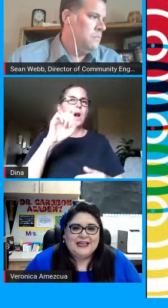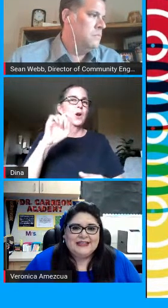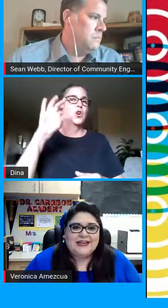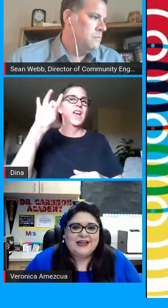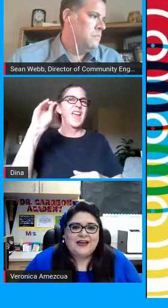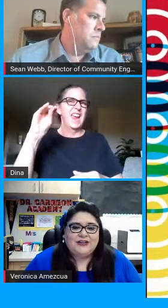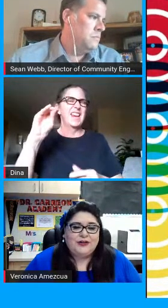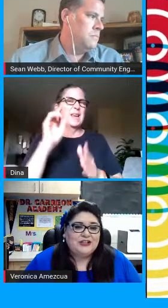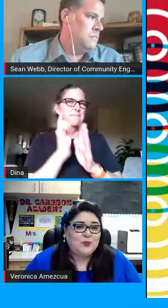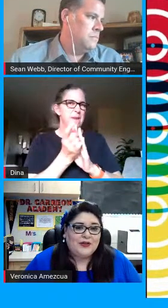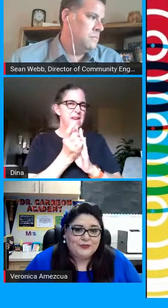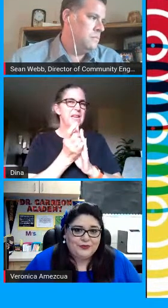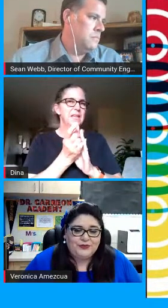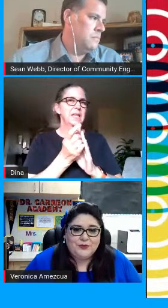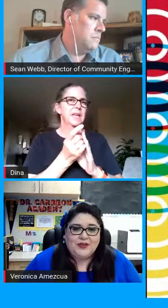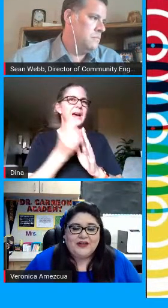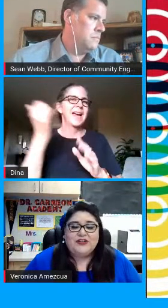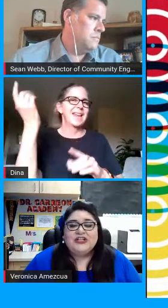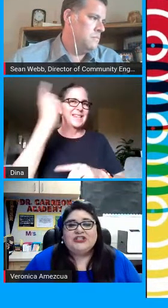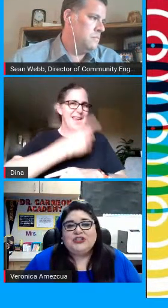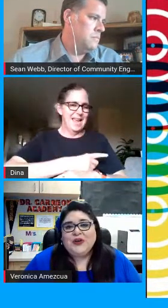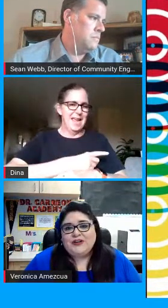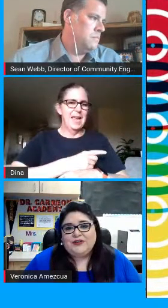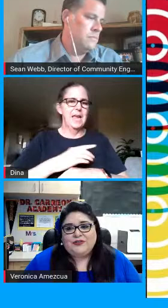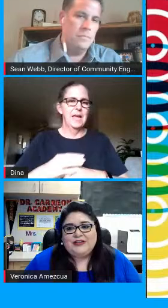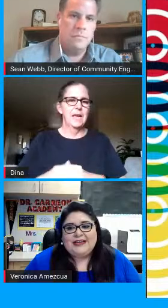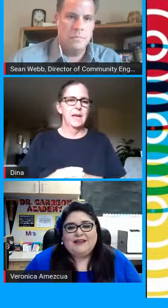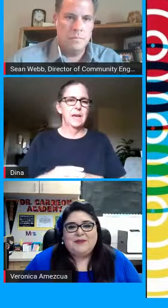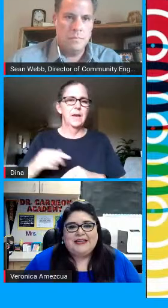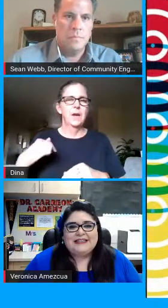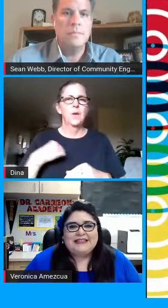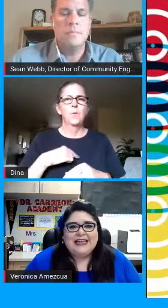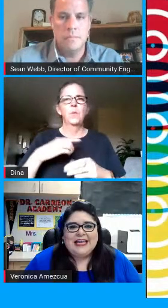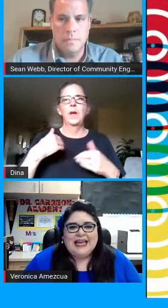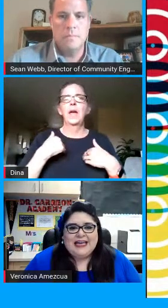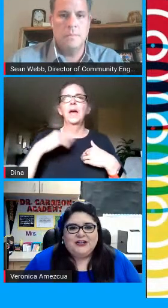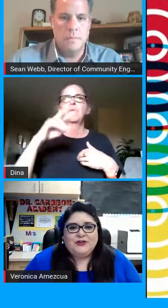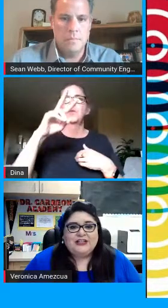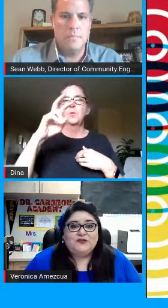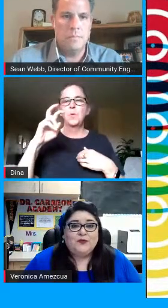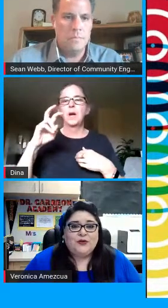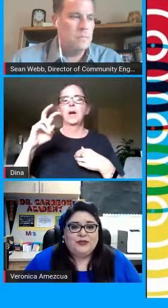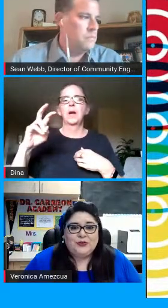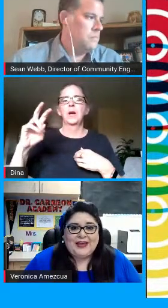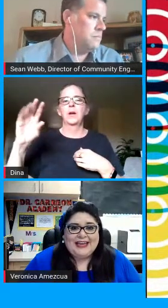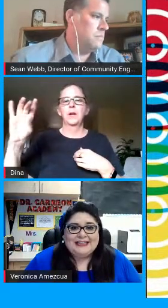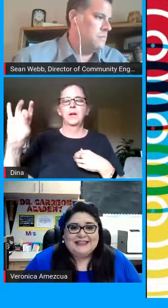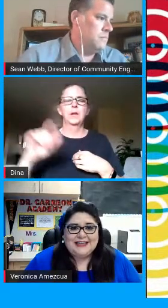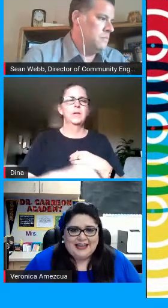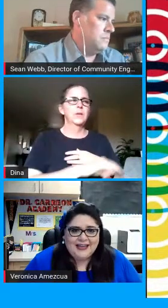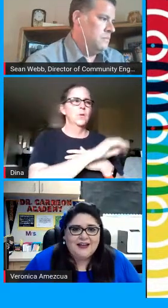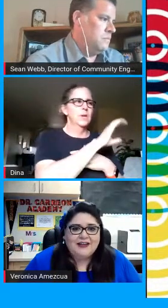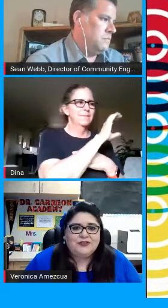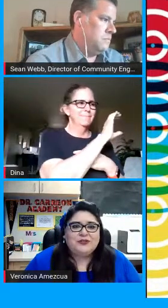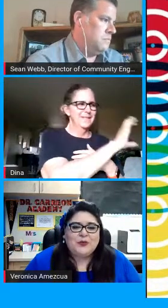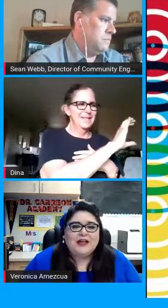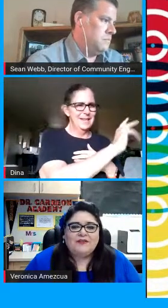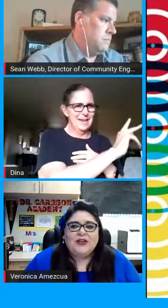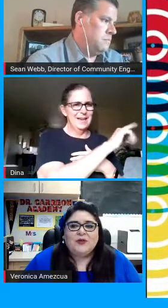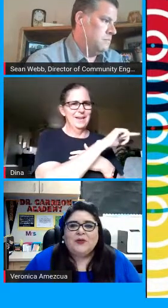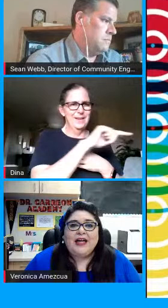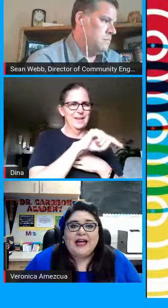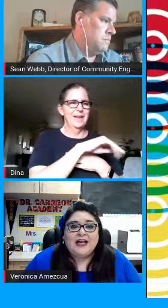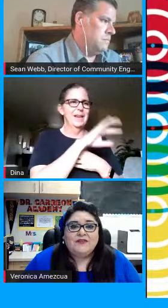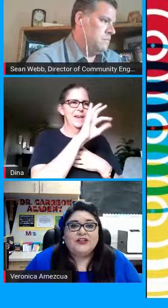whereas grades one through three will have 230 daily minutes and grades four through eight and nine through